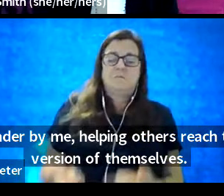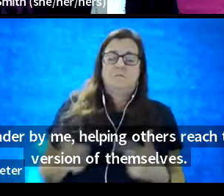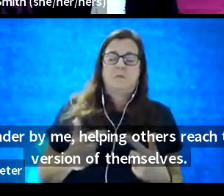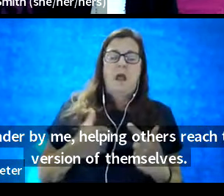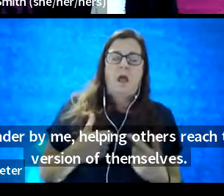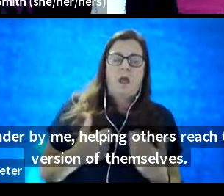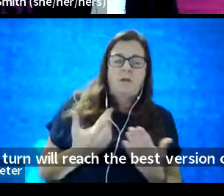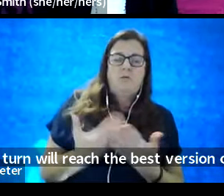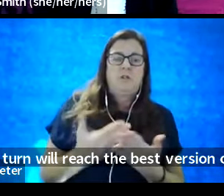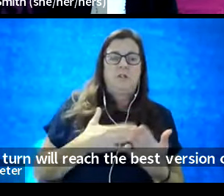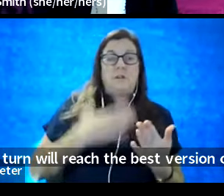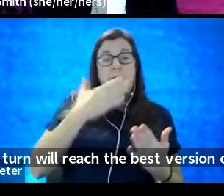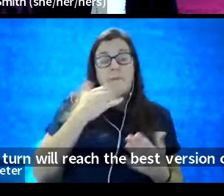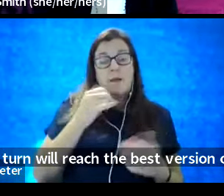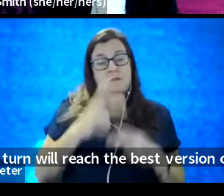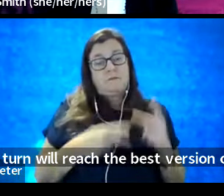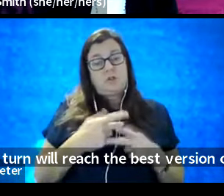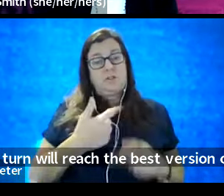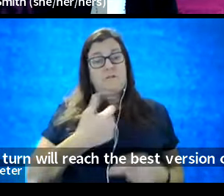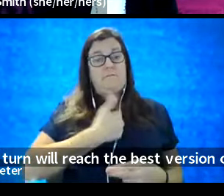the best version of myself.